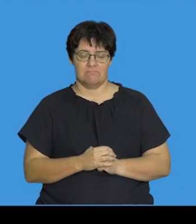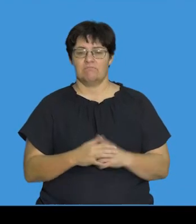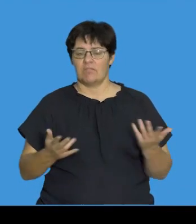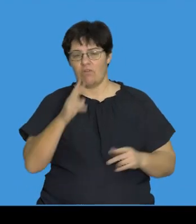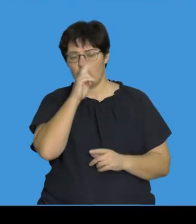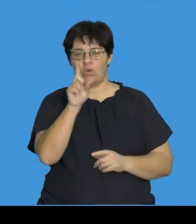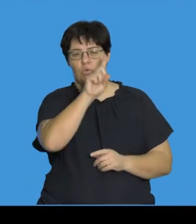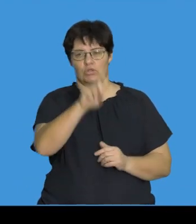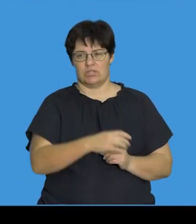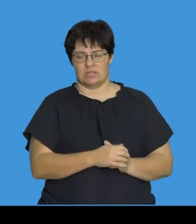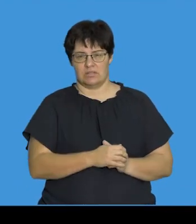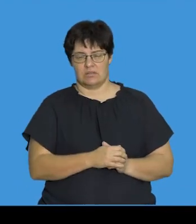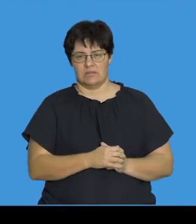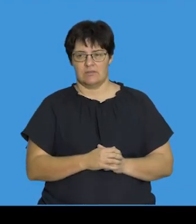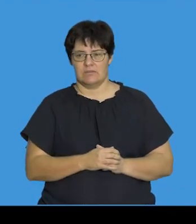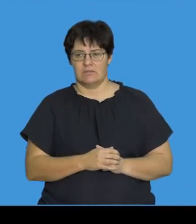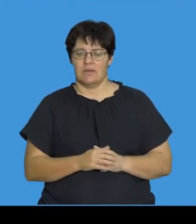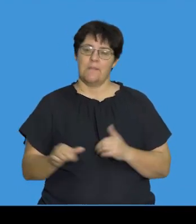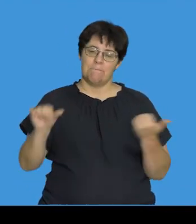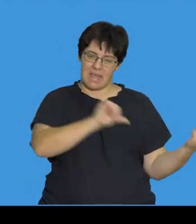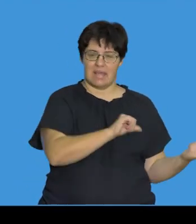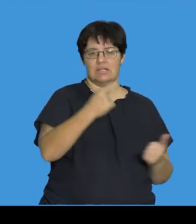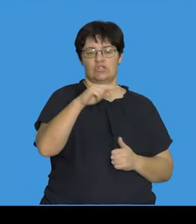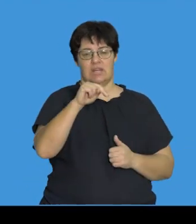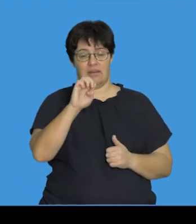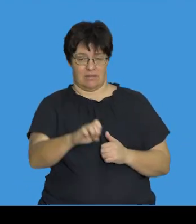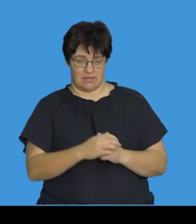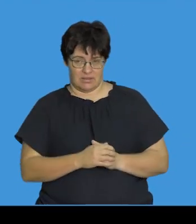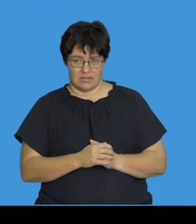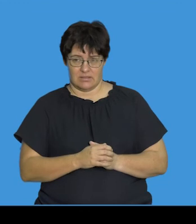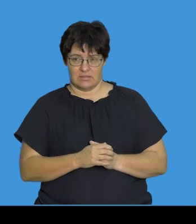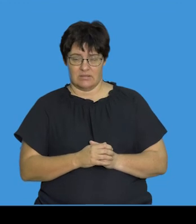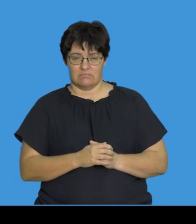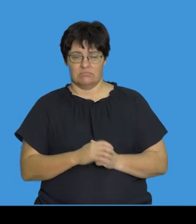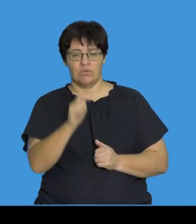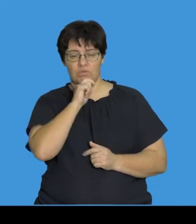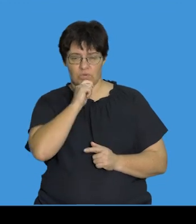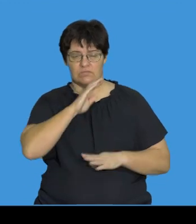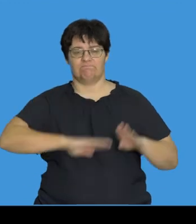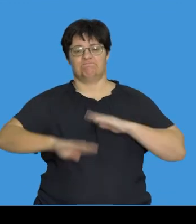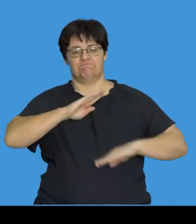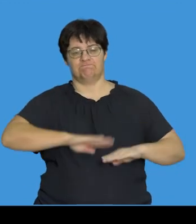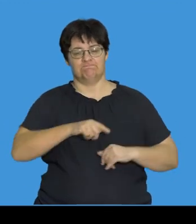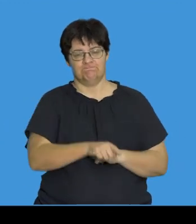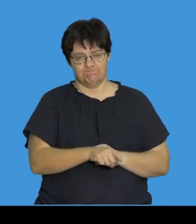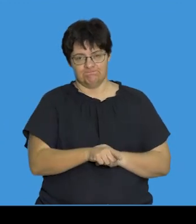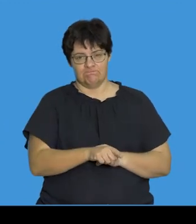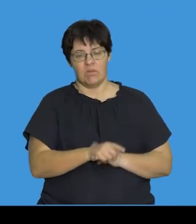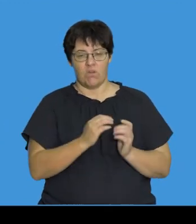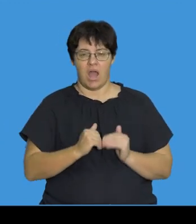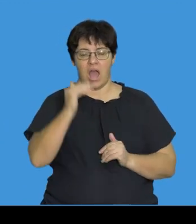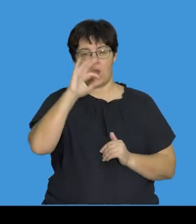So guys, if we look at a question and I'm drawing back to a gene which is used in the tolerance to